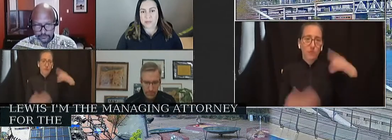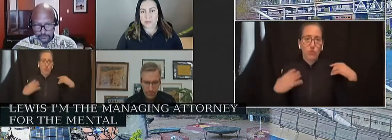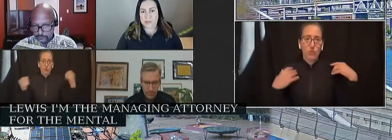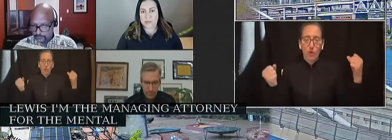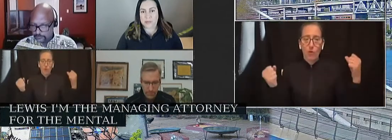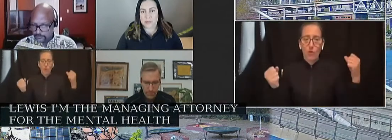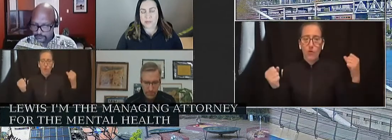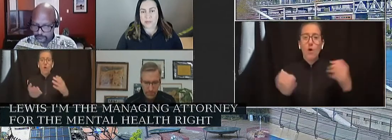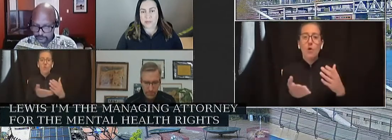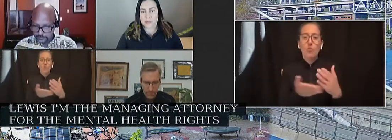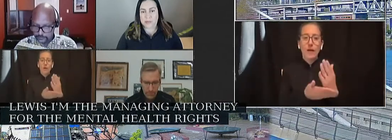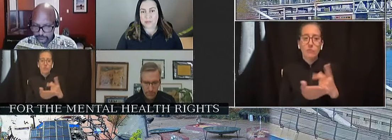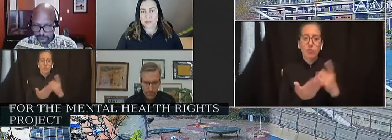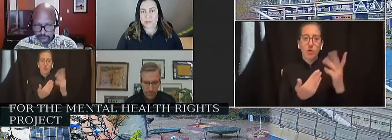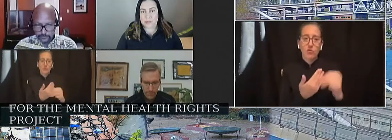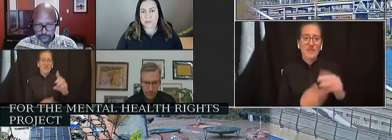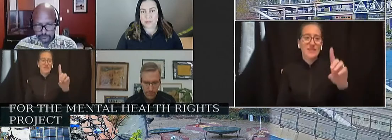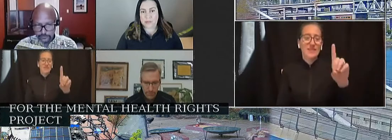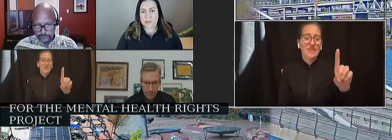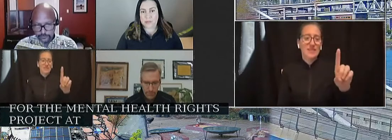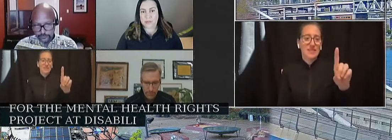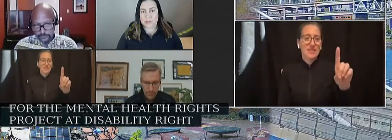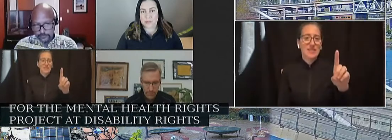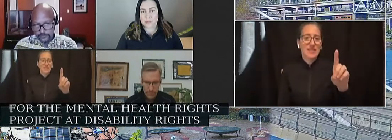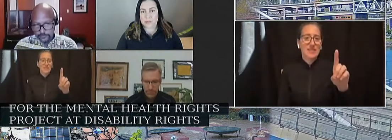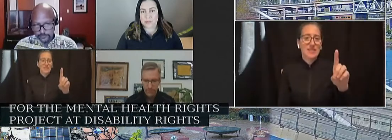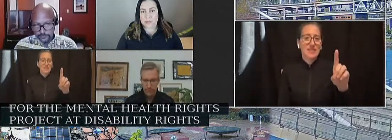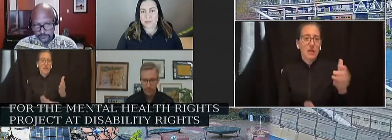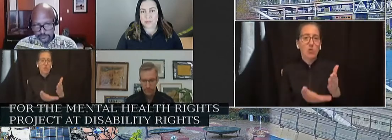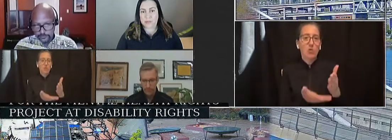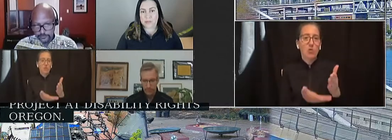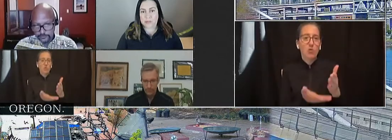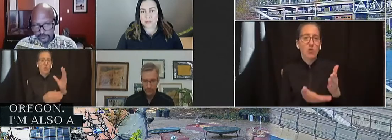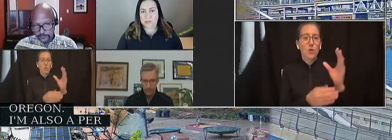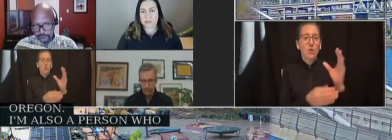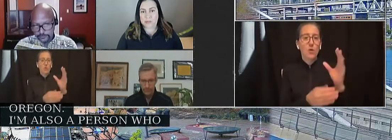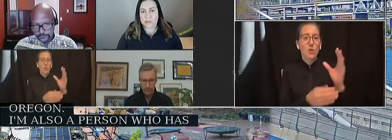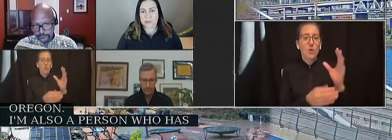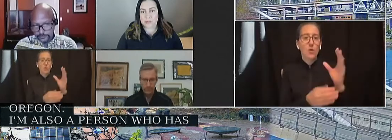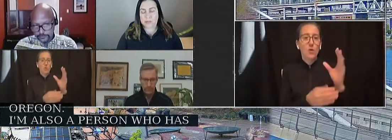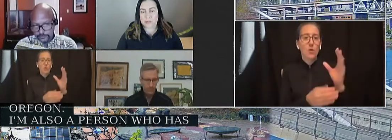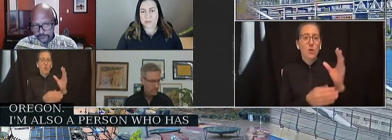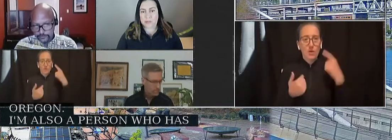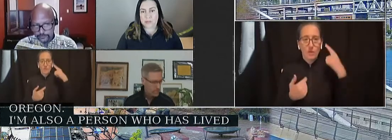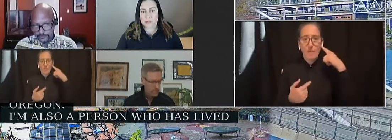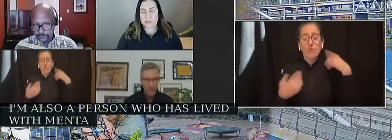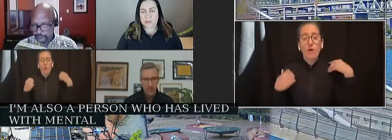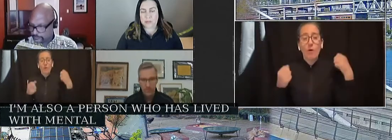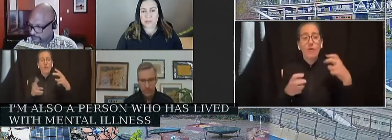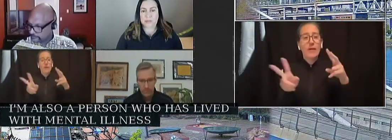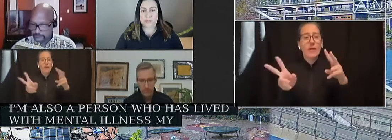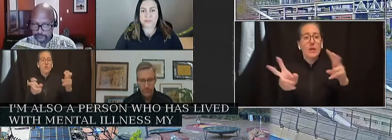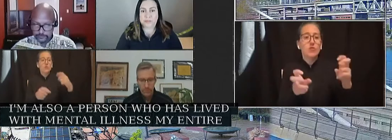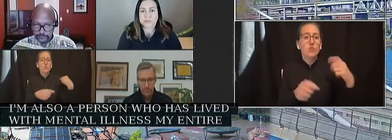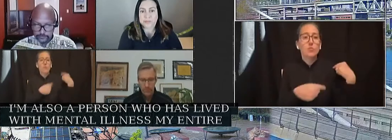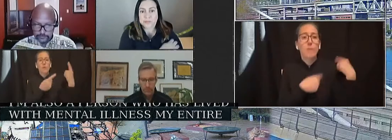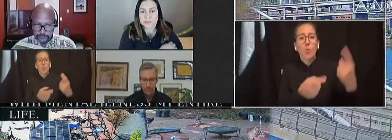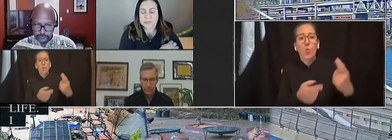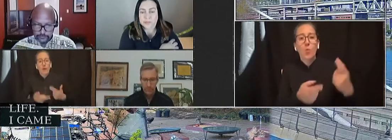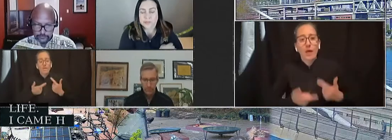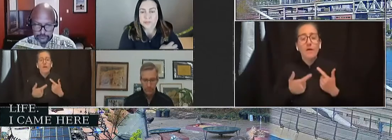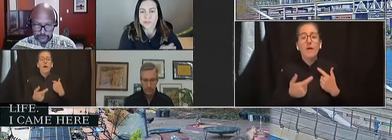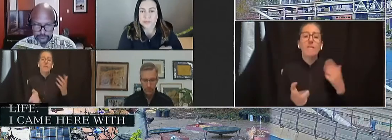Rights Oregon. I'm also a person who has lived with mental illness for my entire life. I came here today with prepared testimony asking you to prioritize the